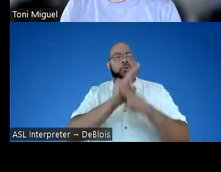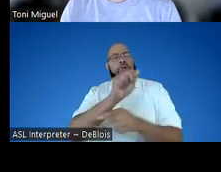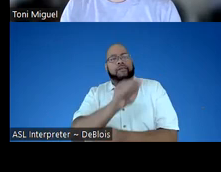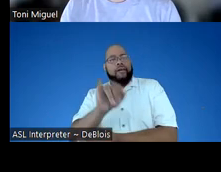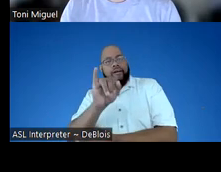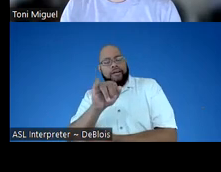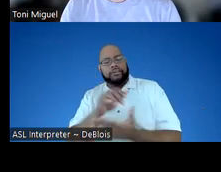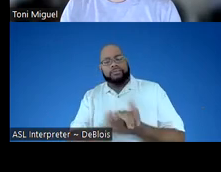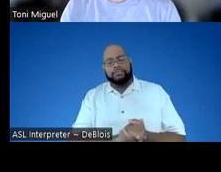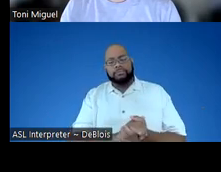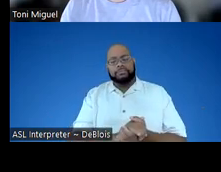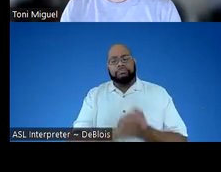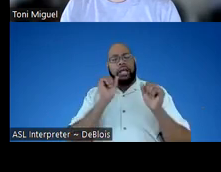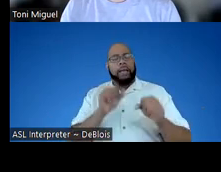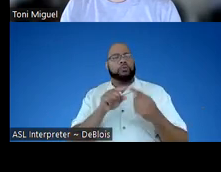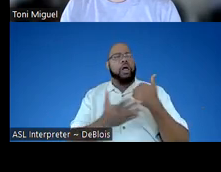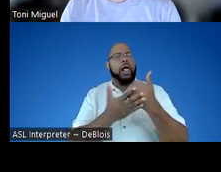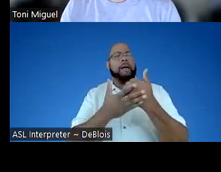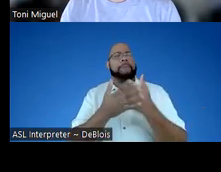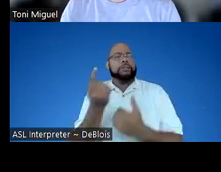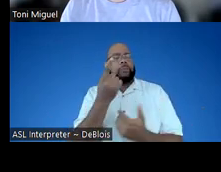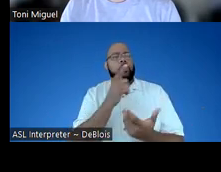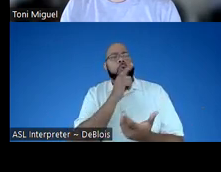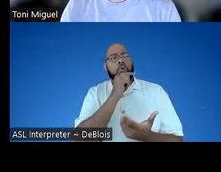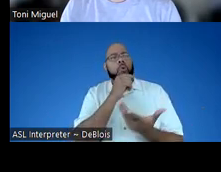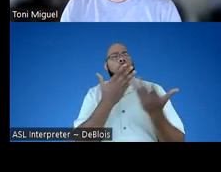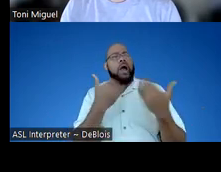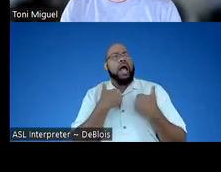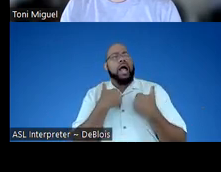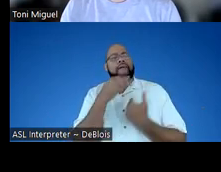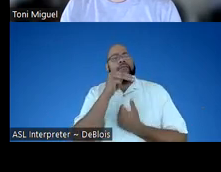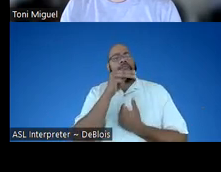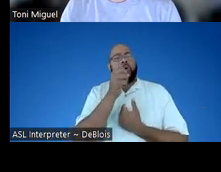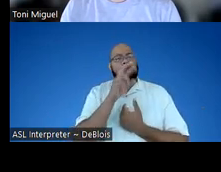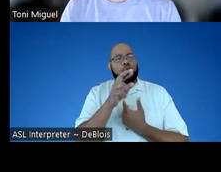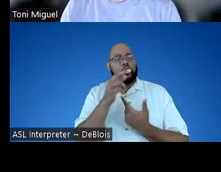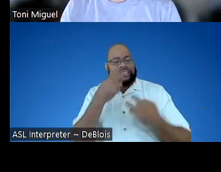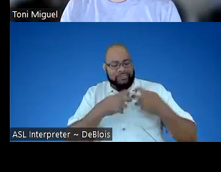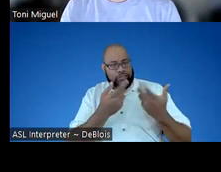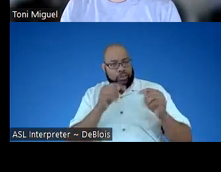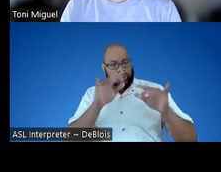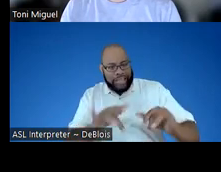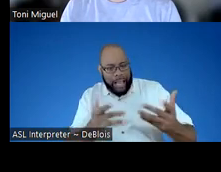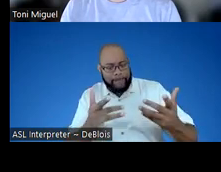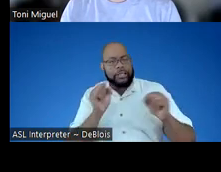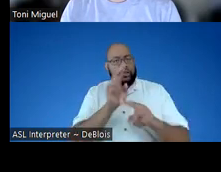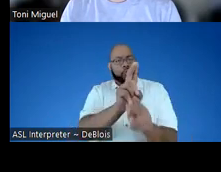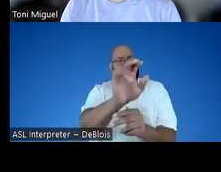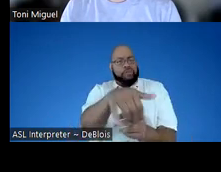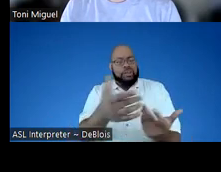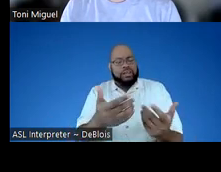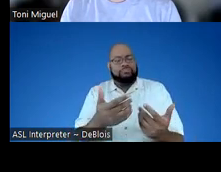to, you know, help someone who, maybe they have a motor difficulty in typing something in, and they can use that.